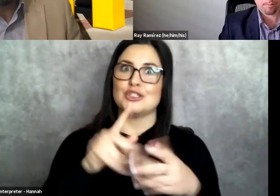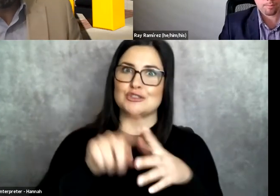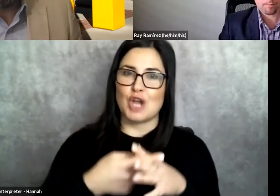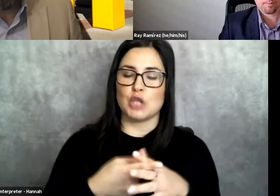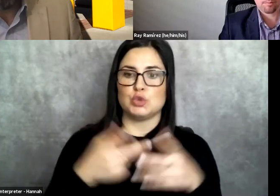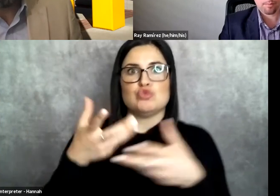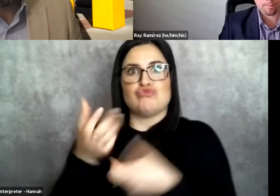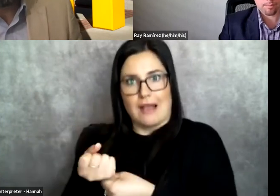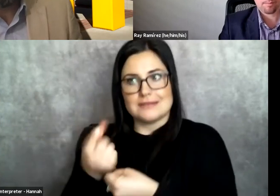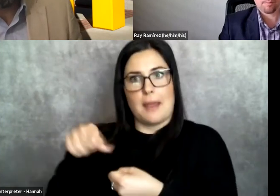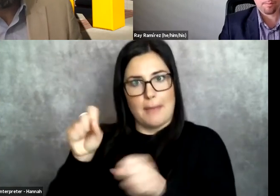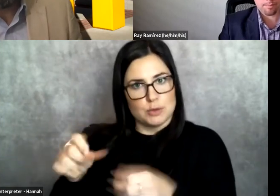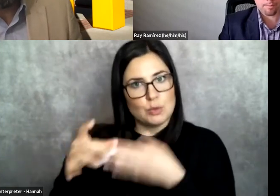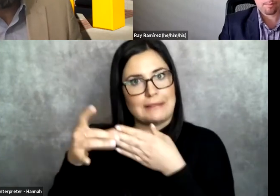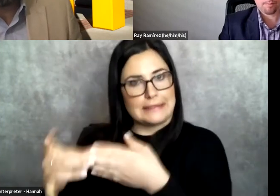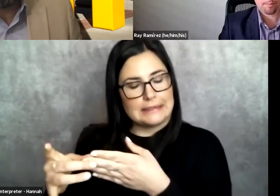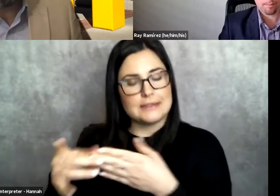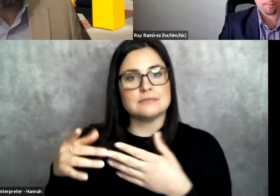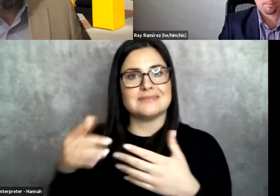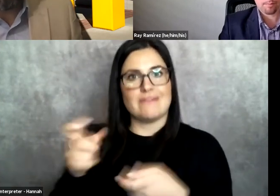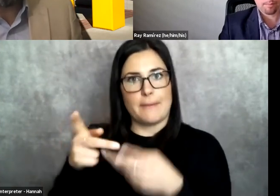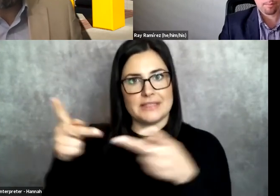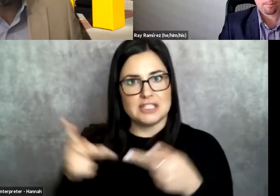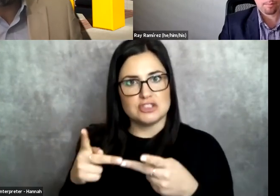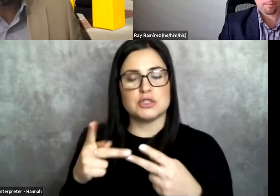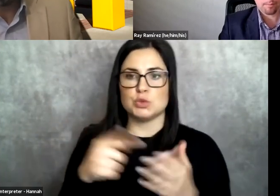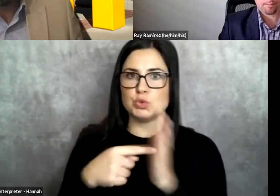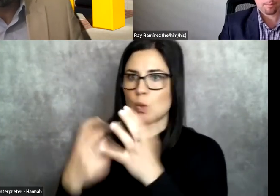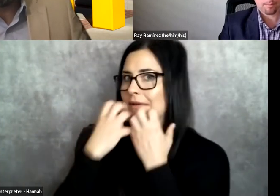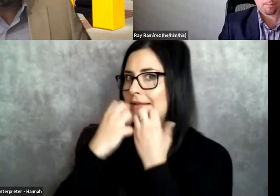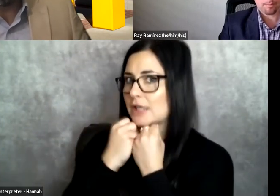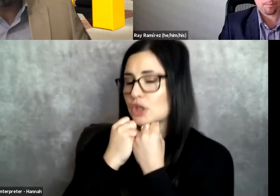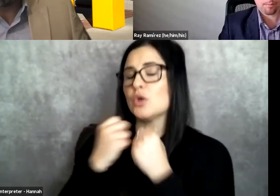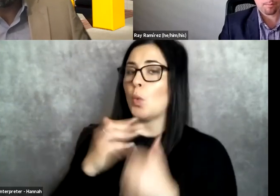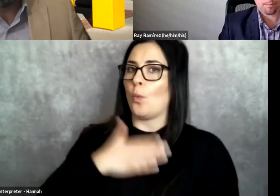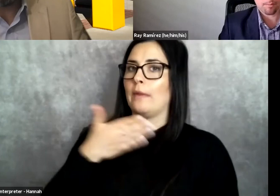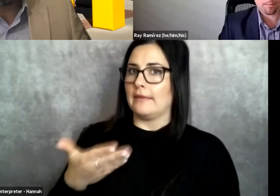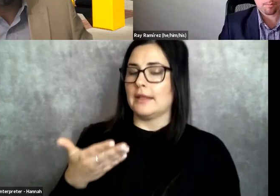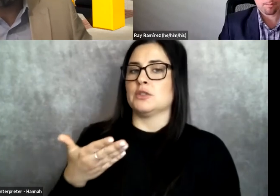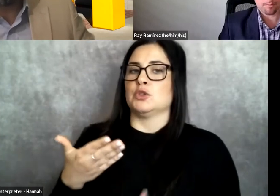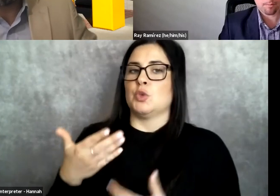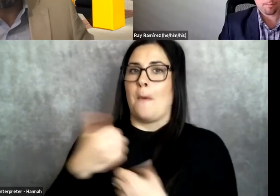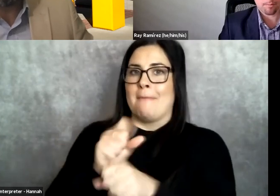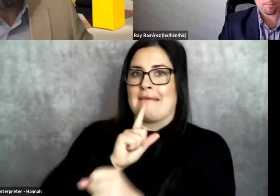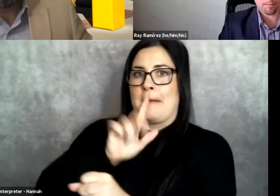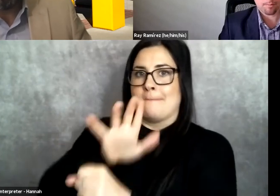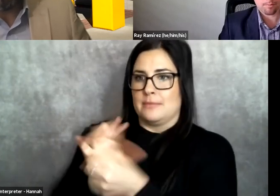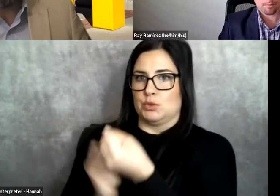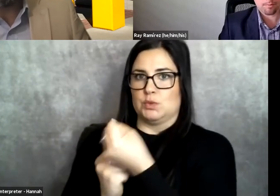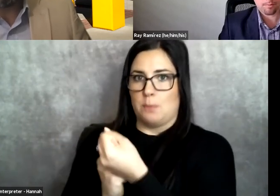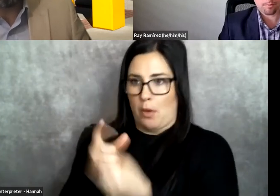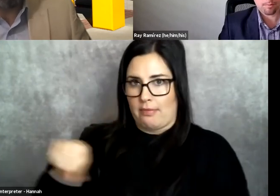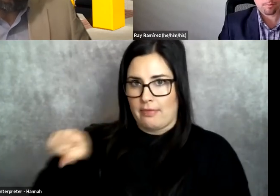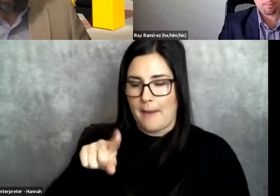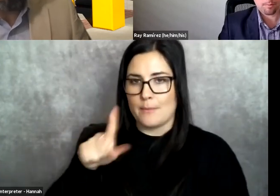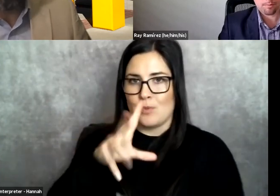really shows them that you care and that you're willing to make the commitment to support them and